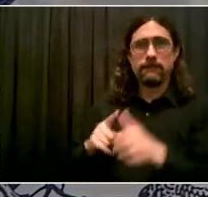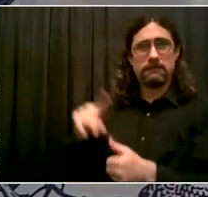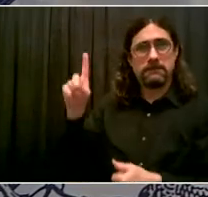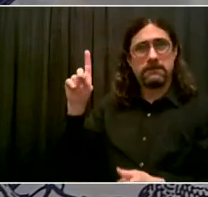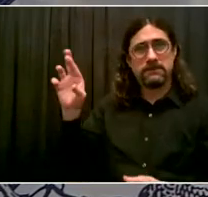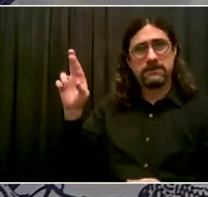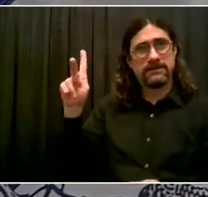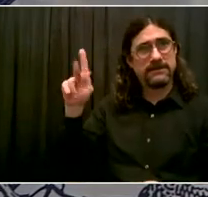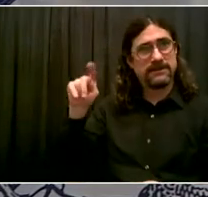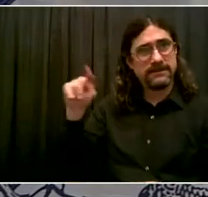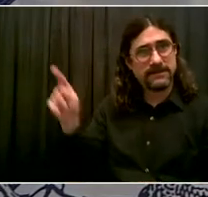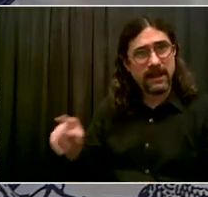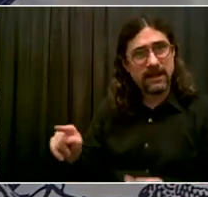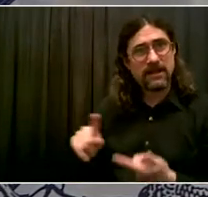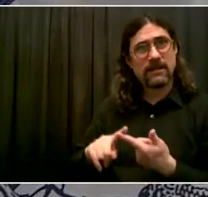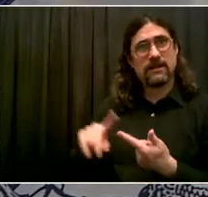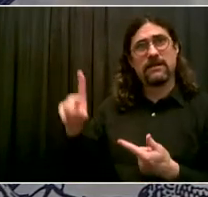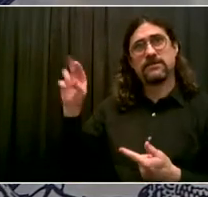Well,